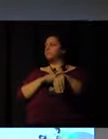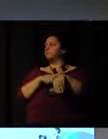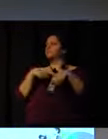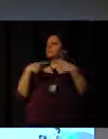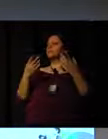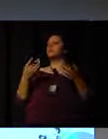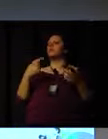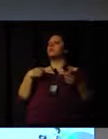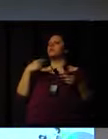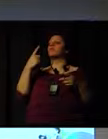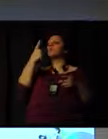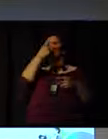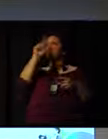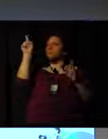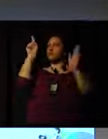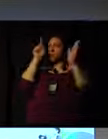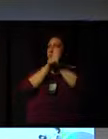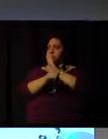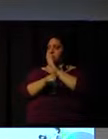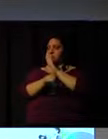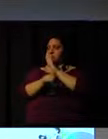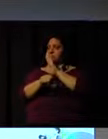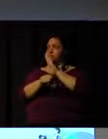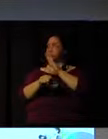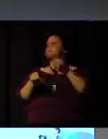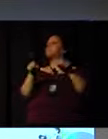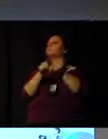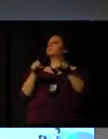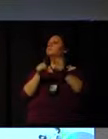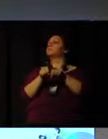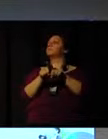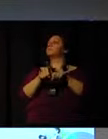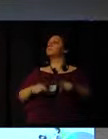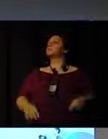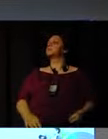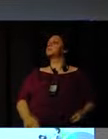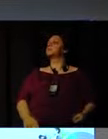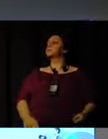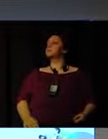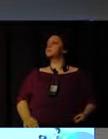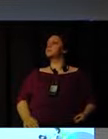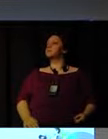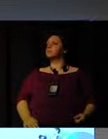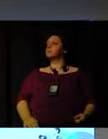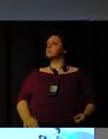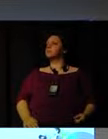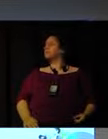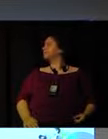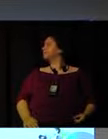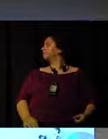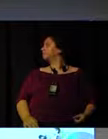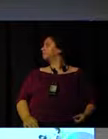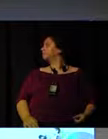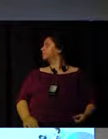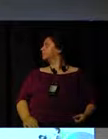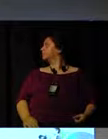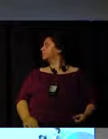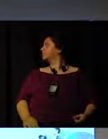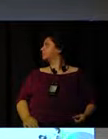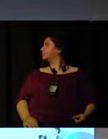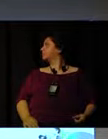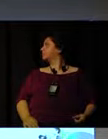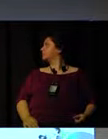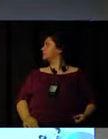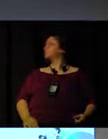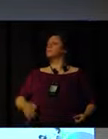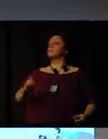I'm just going to ask you the final question and ask our panel members